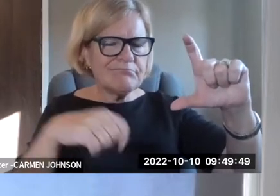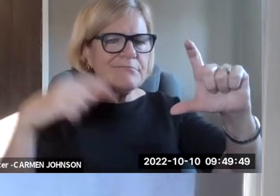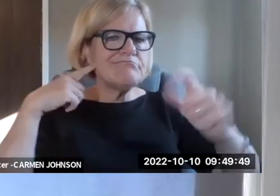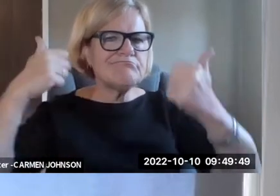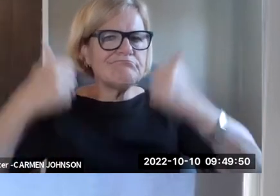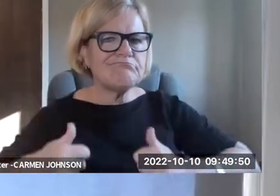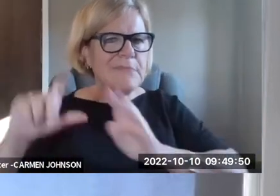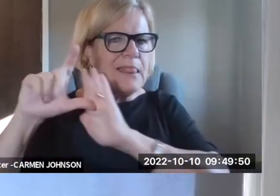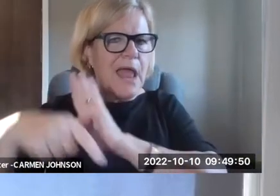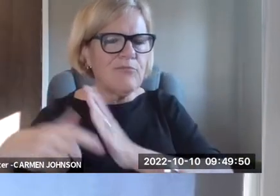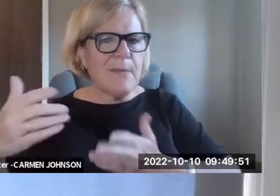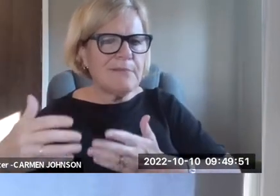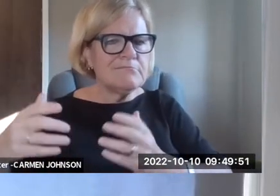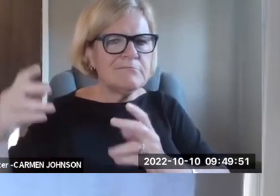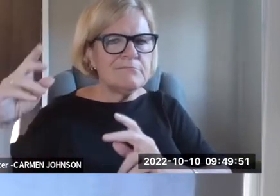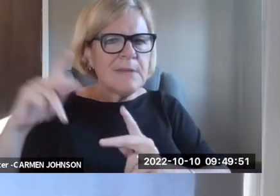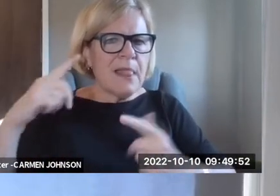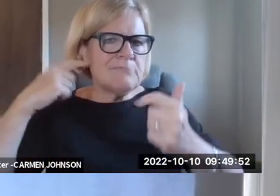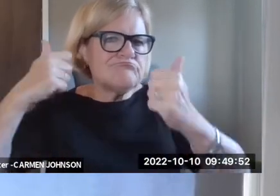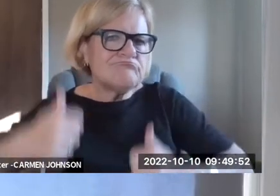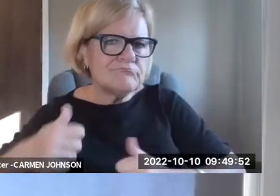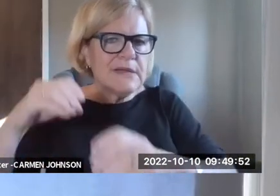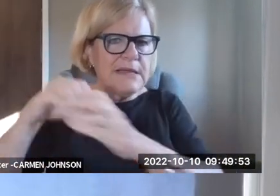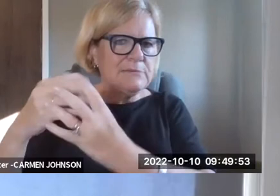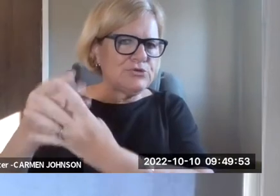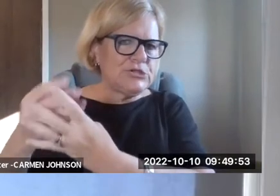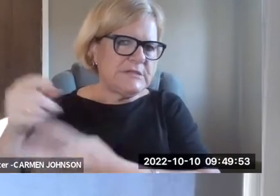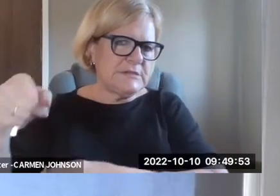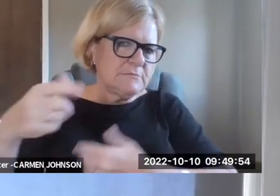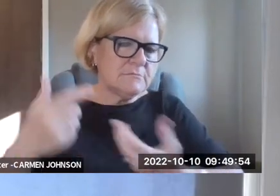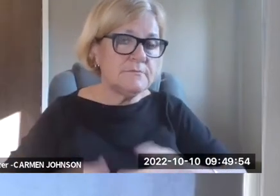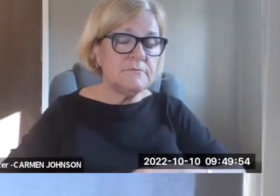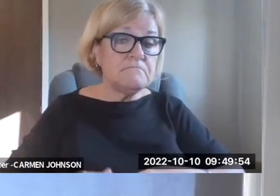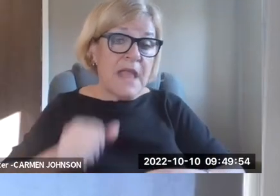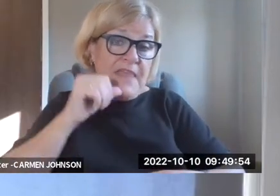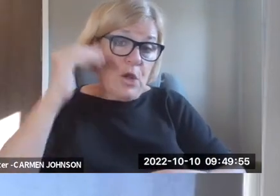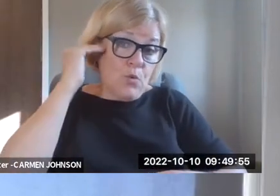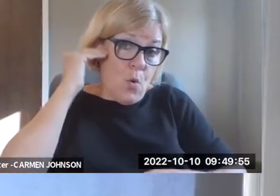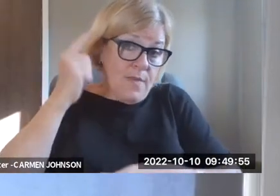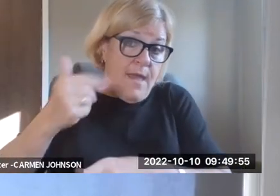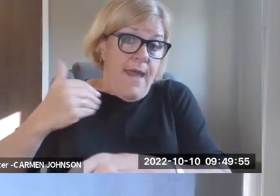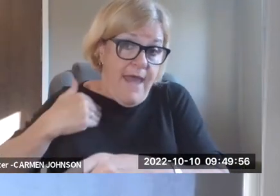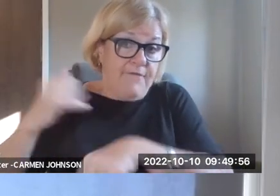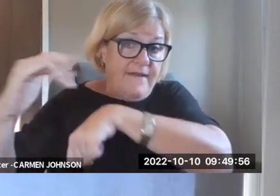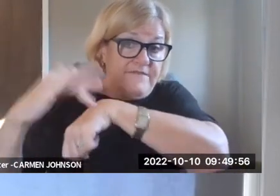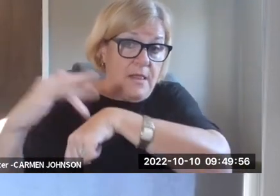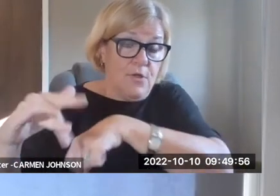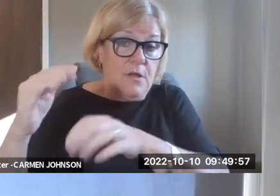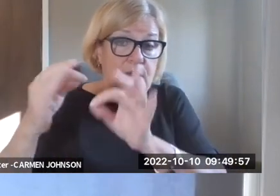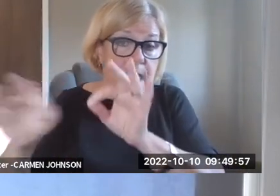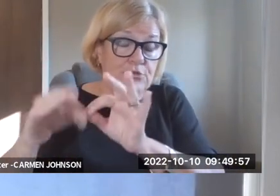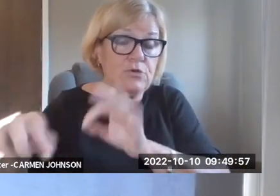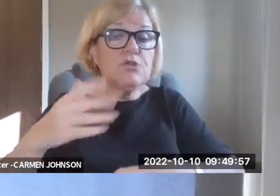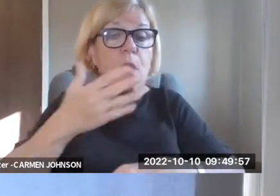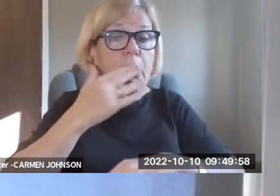that, like you said, is not capital D deaf, not part of deaf culture, um, loses hearing over time. Often loses, people lose their hearing